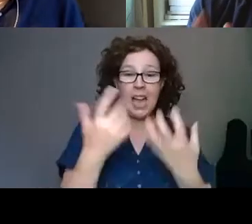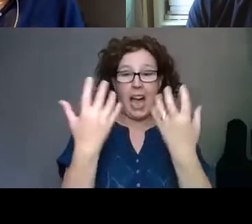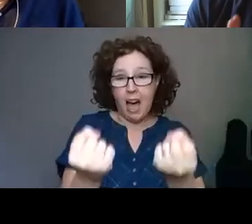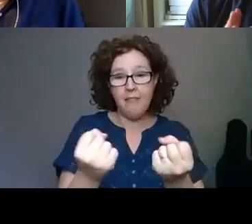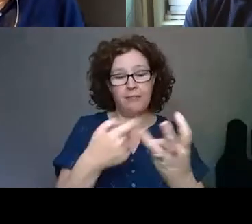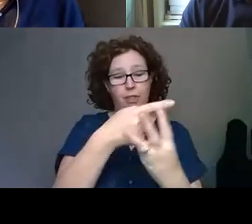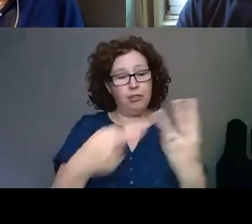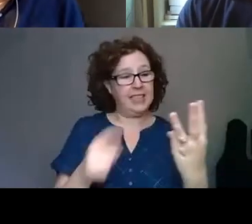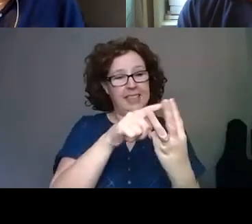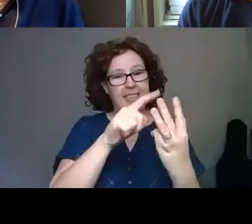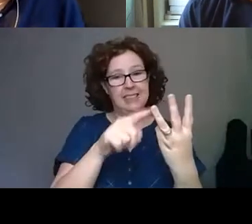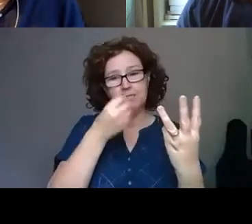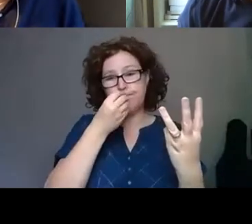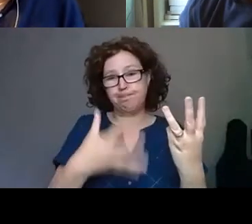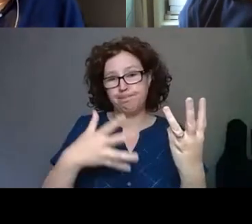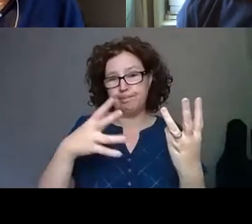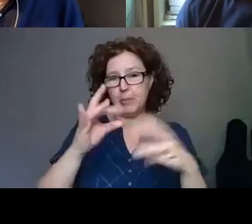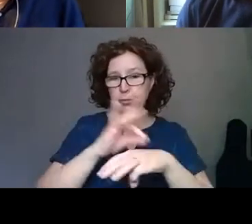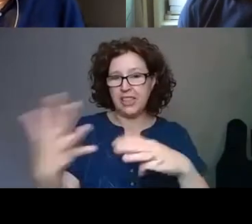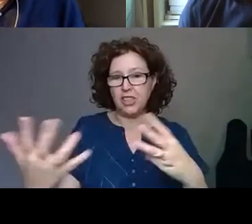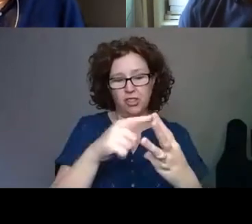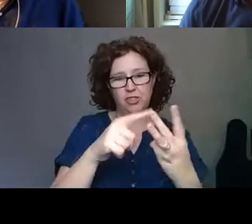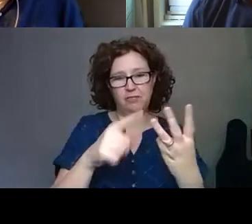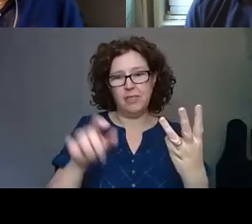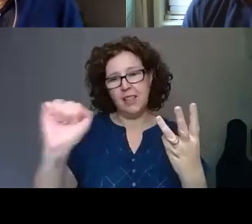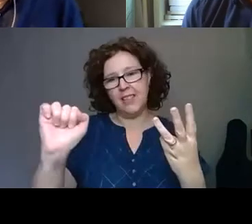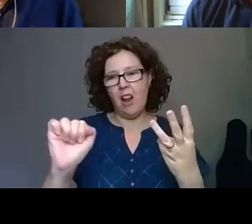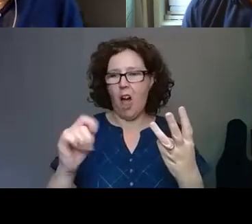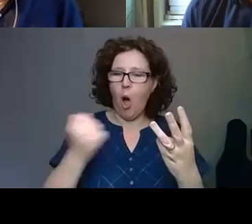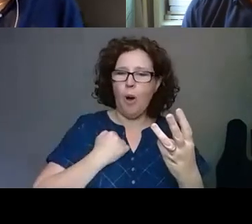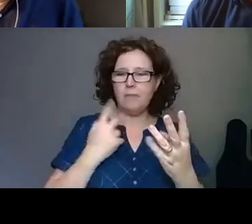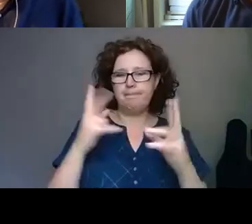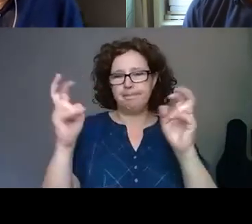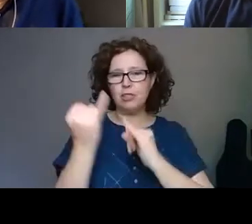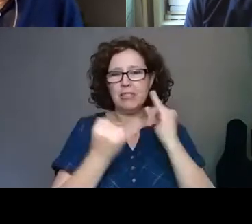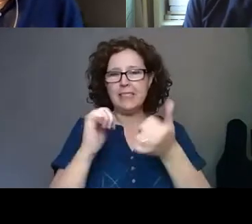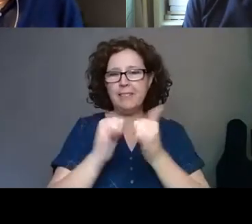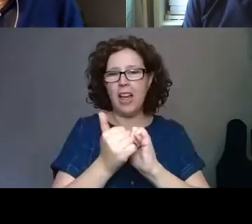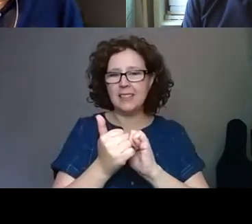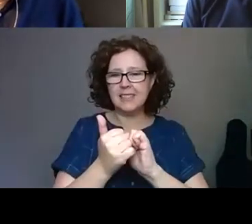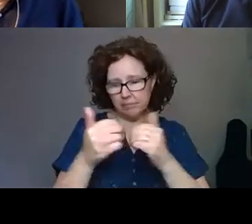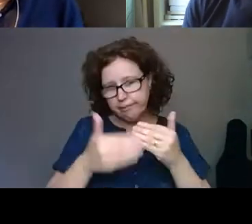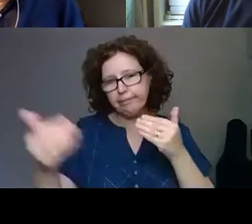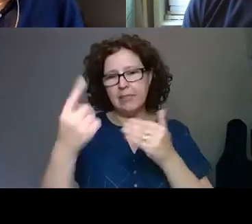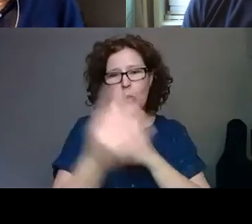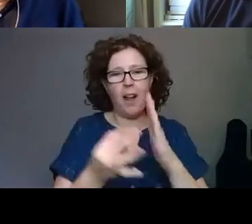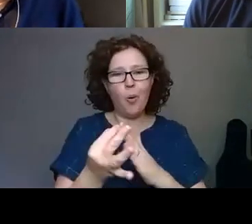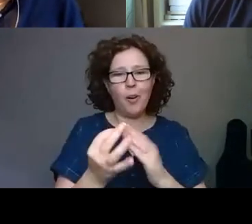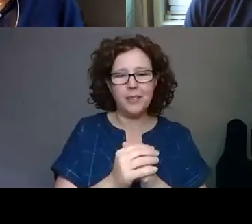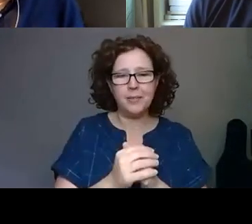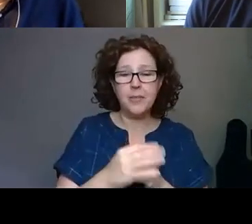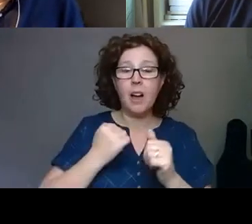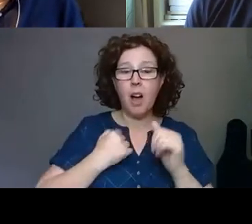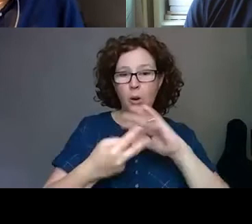three fantastic professionals as our critical friends over this next hour. Our plan